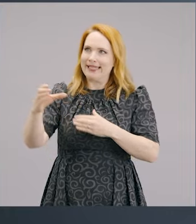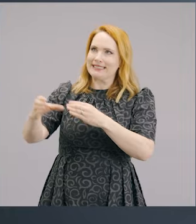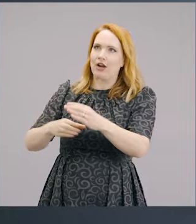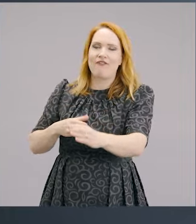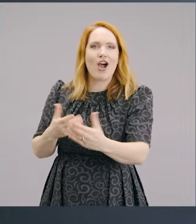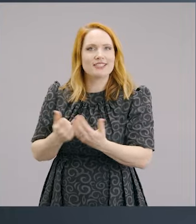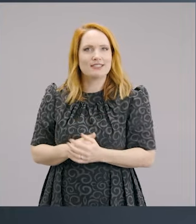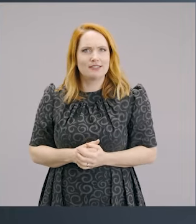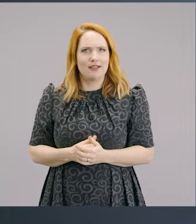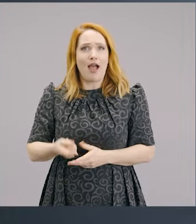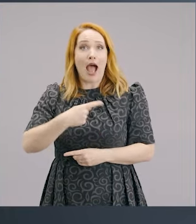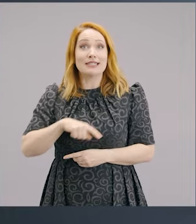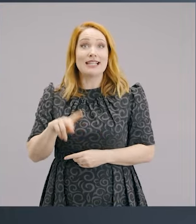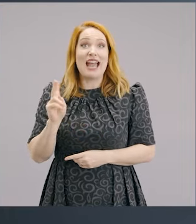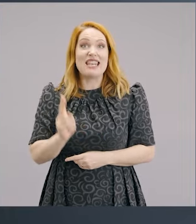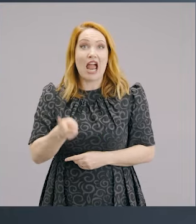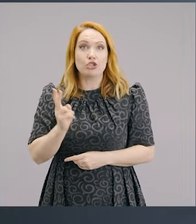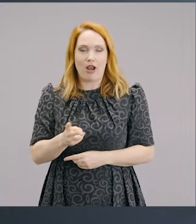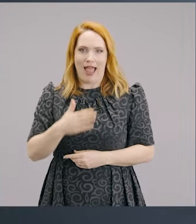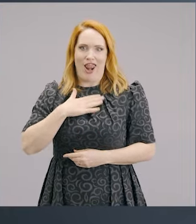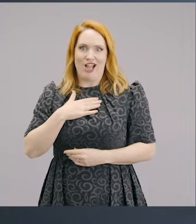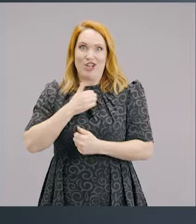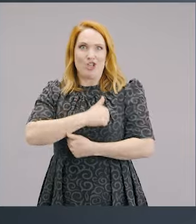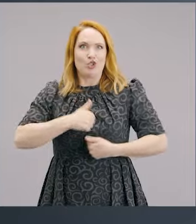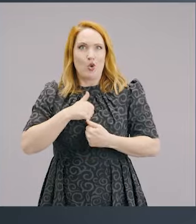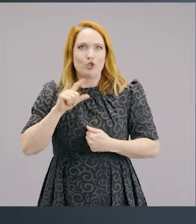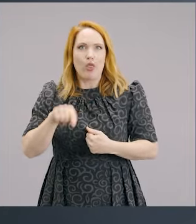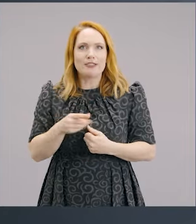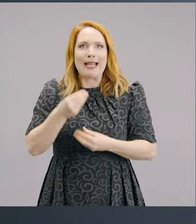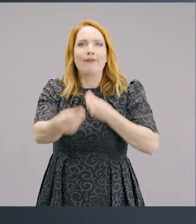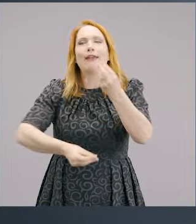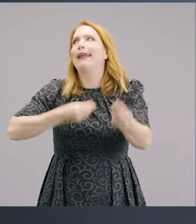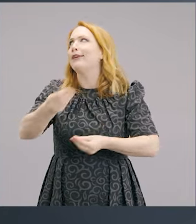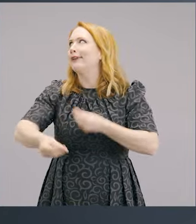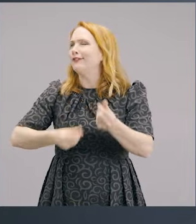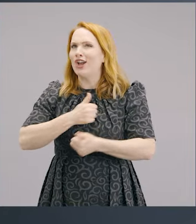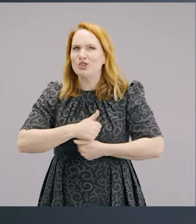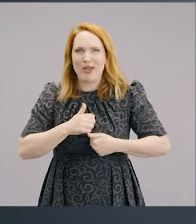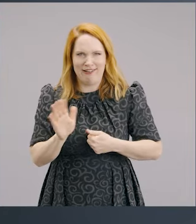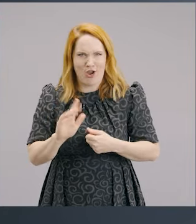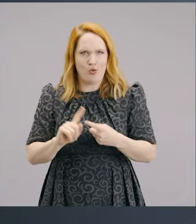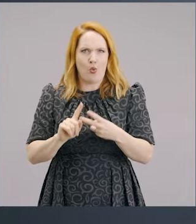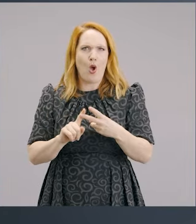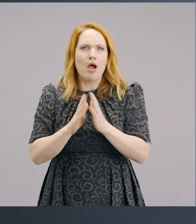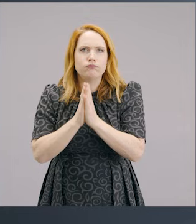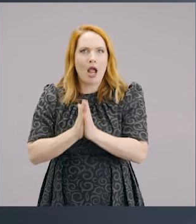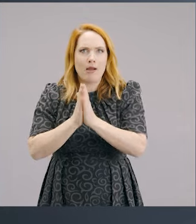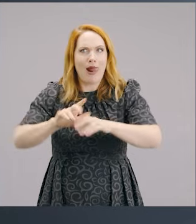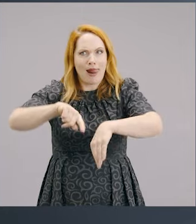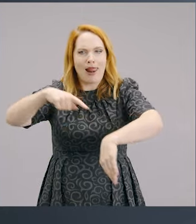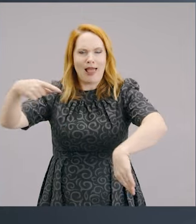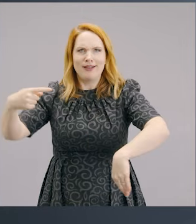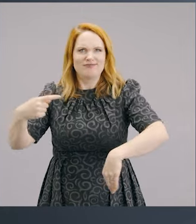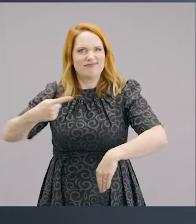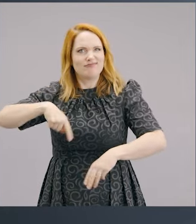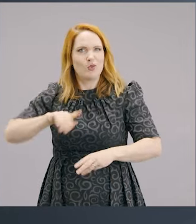None of us naturally take to any of those things. Nobody really wants to give and give and give. Nobody really wants to pray